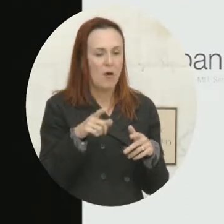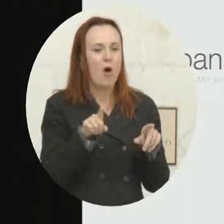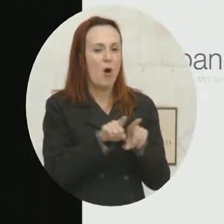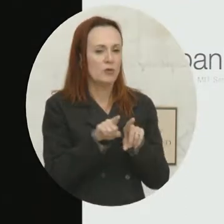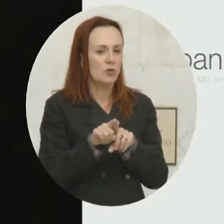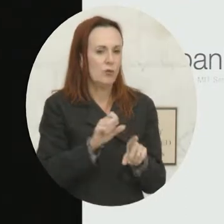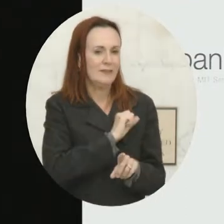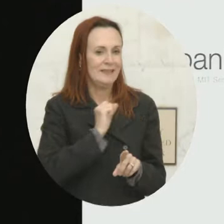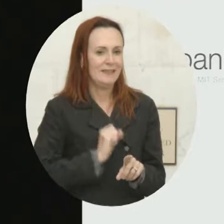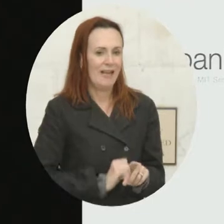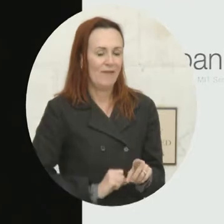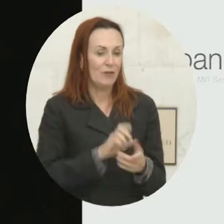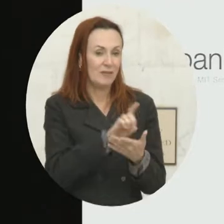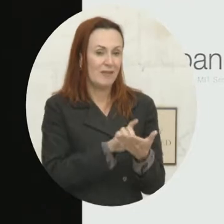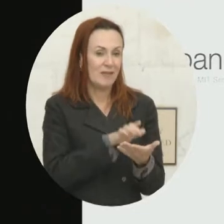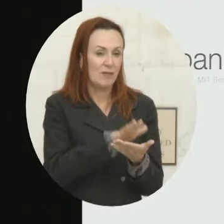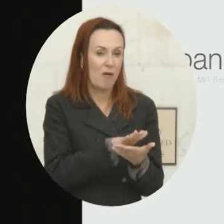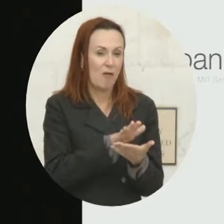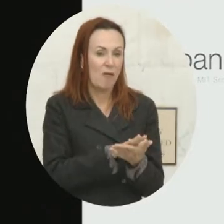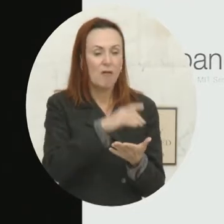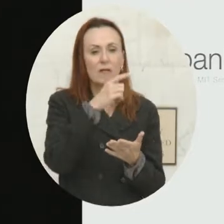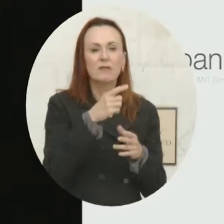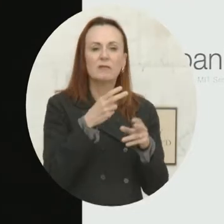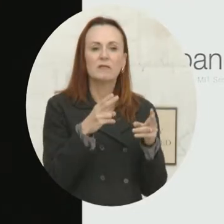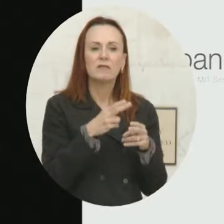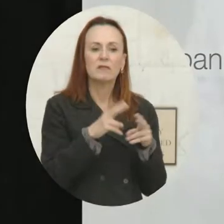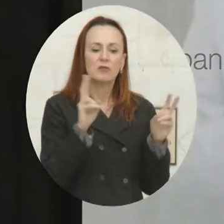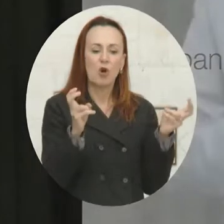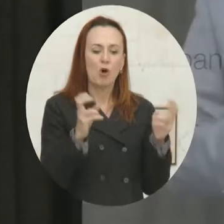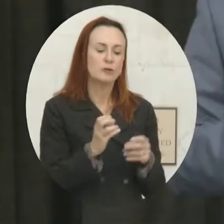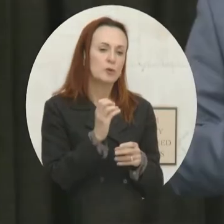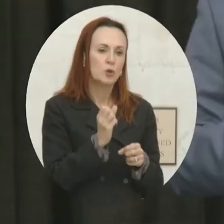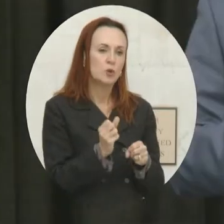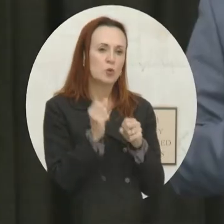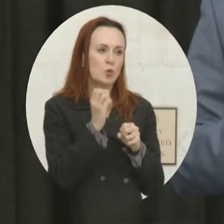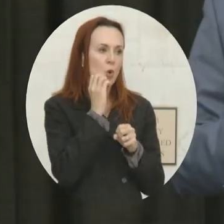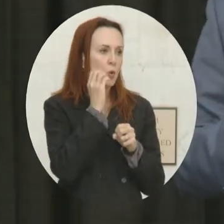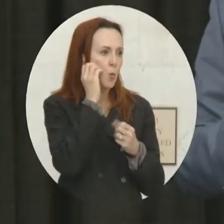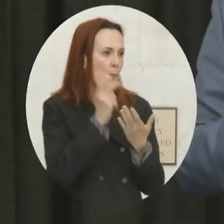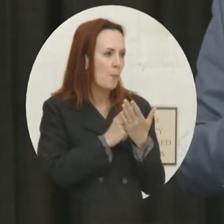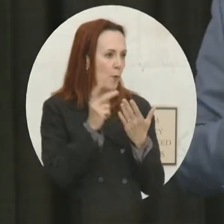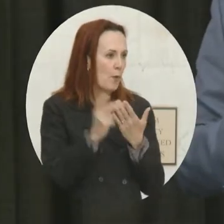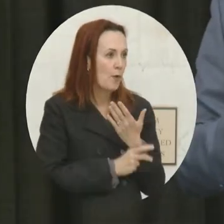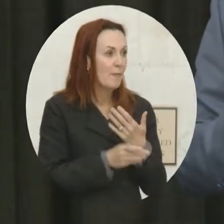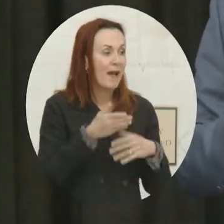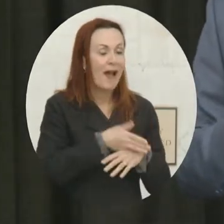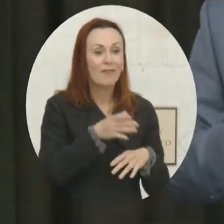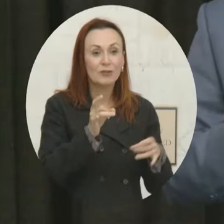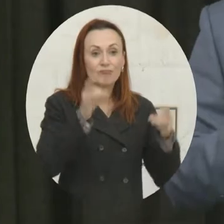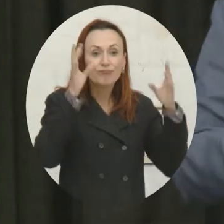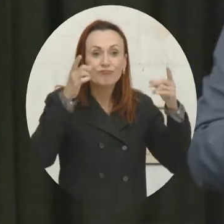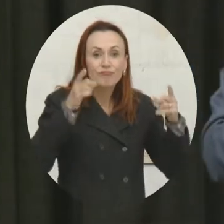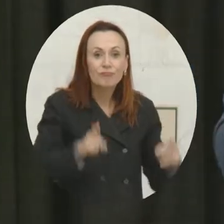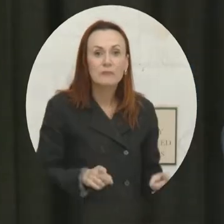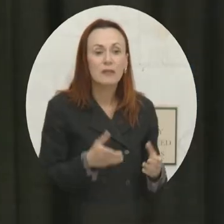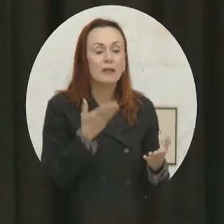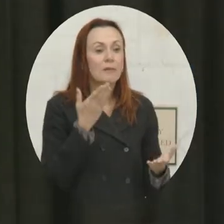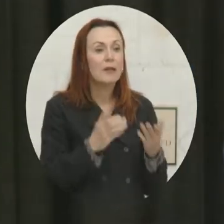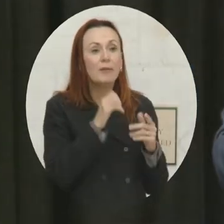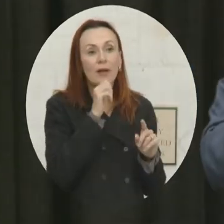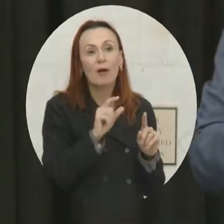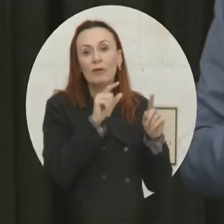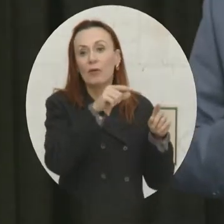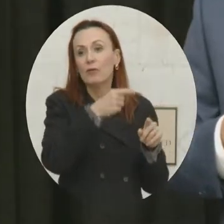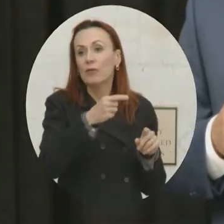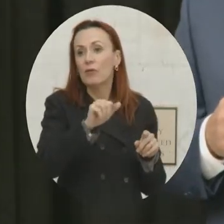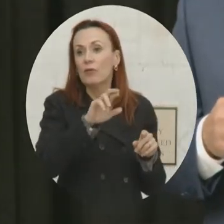school on a project called the Strong Home Program. And the first thing we decided was after disaster, you may not go to Golden Gate Park,